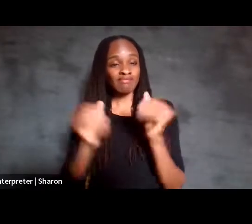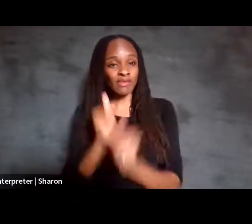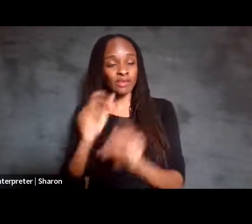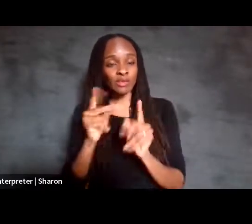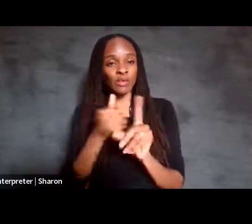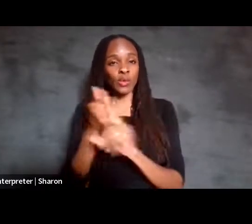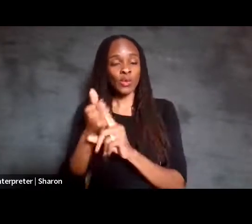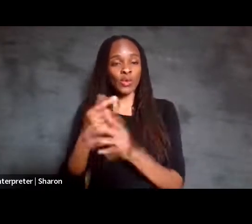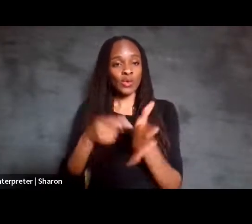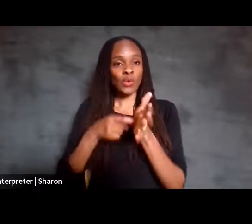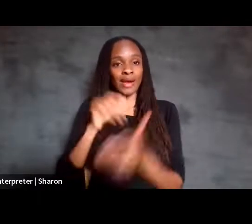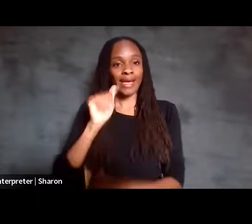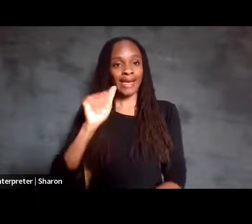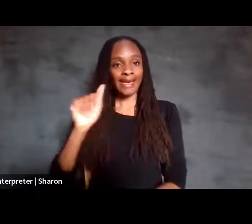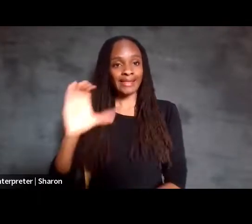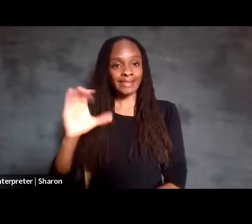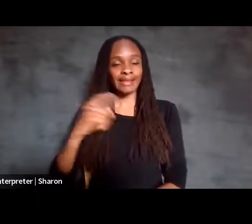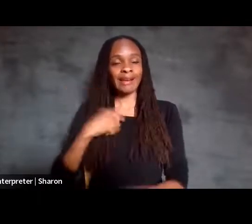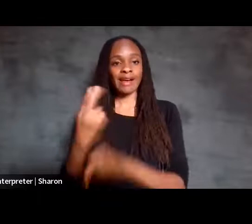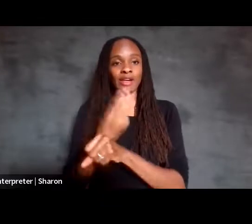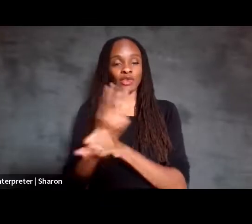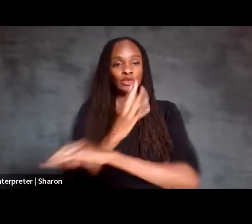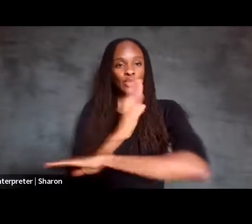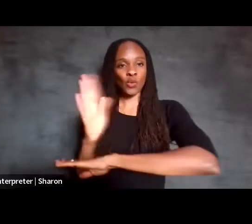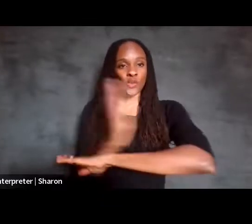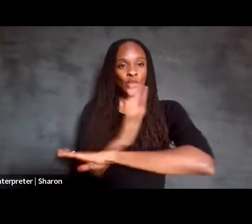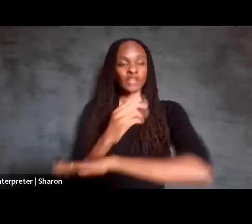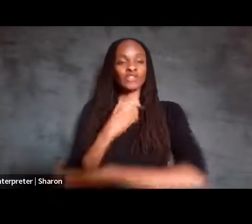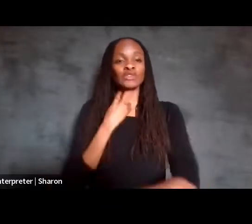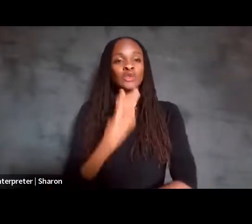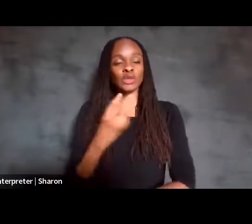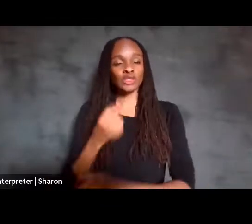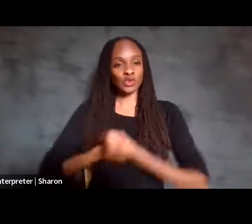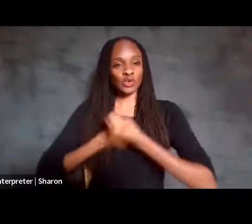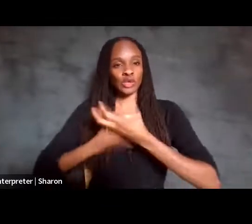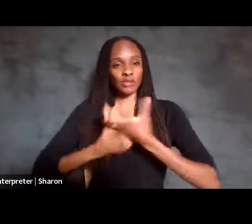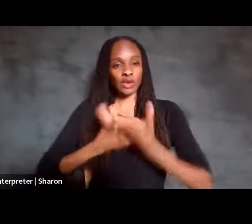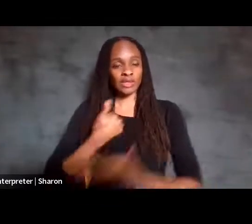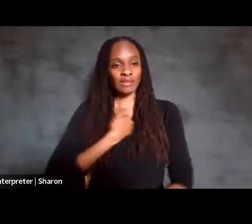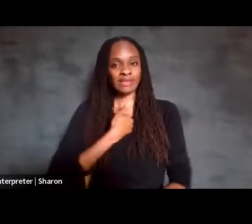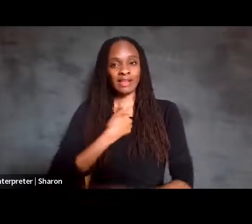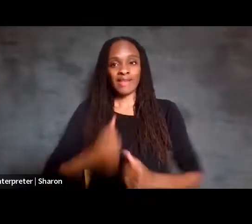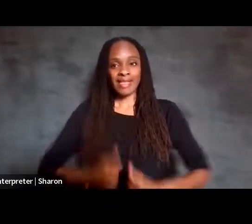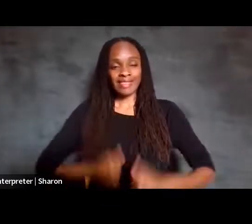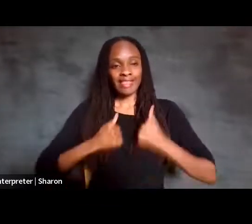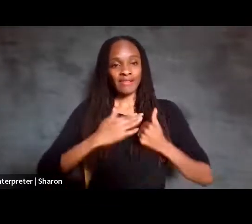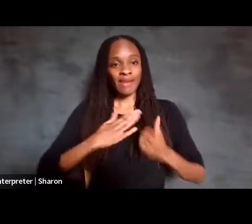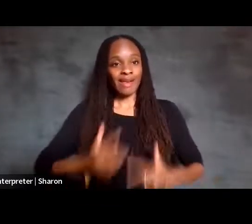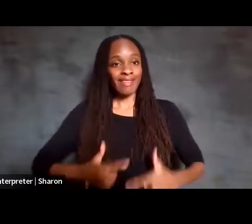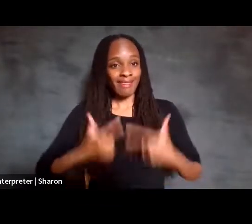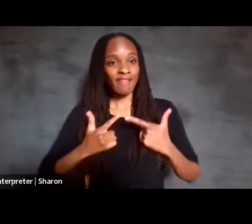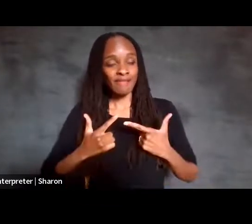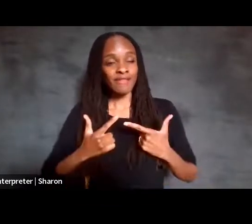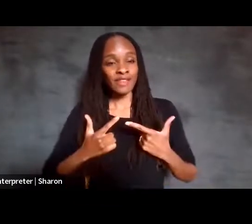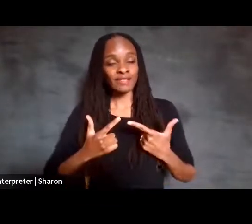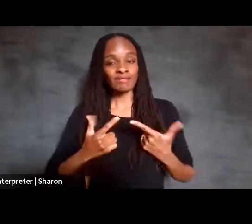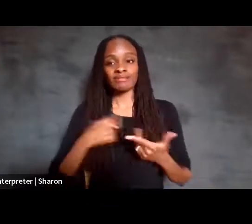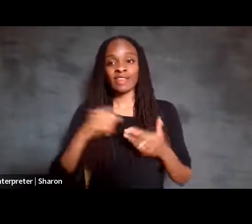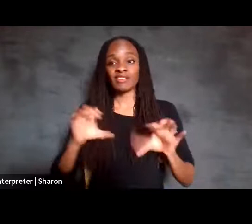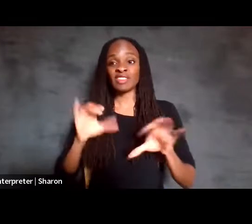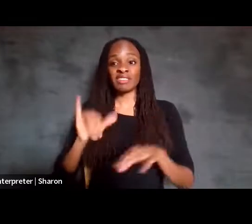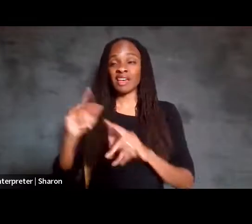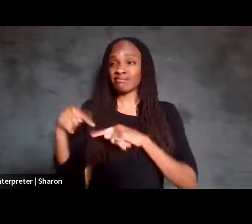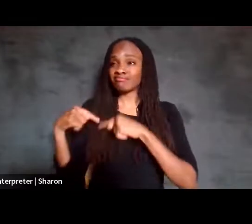I use a range of voice to express myself and live my life and have done so for all my